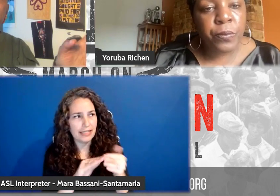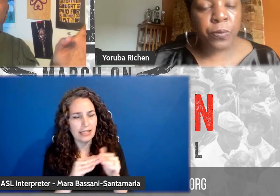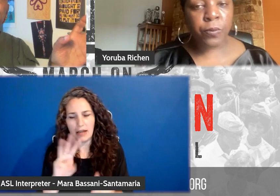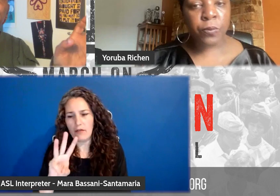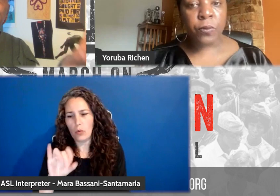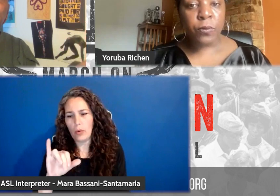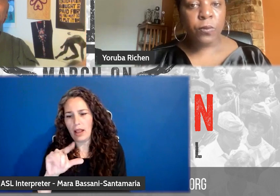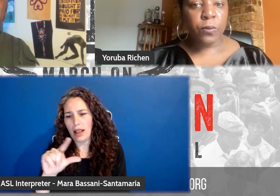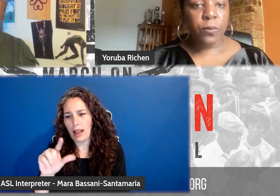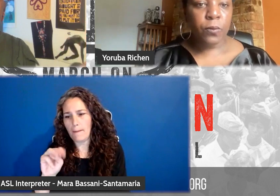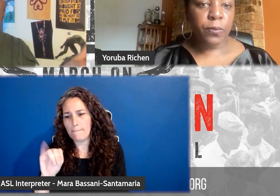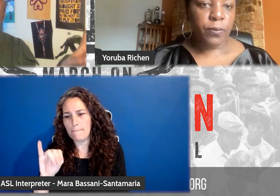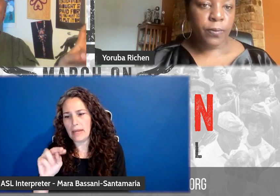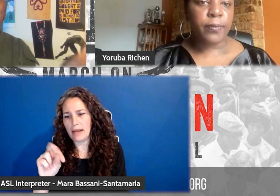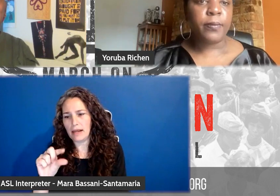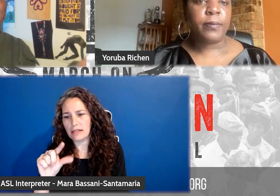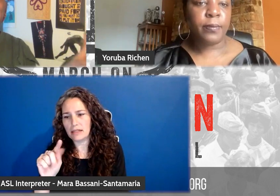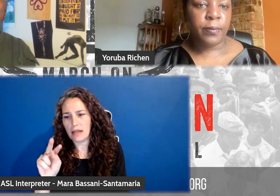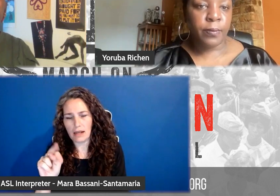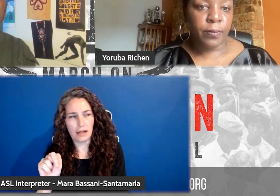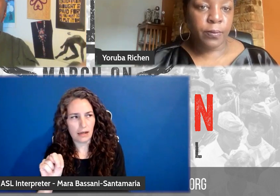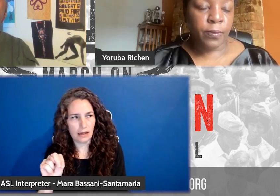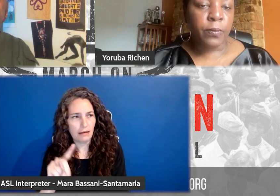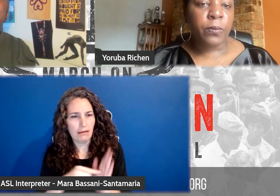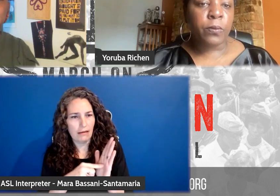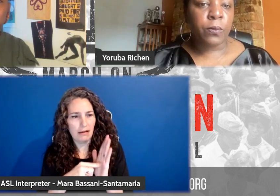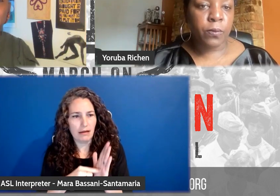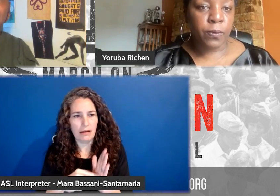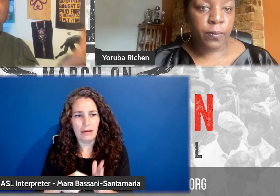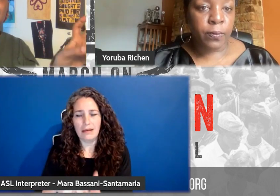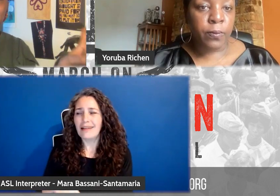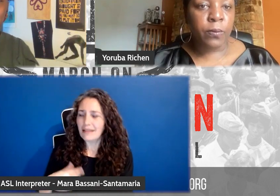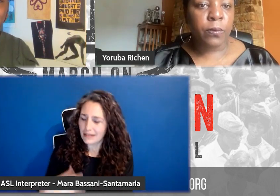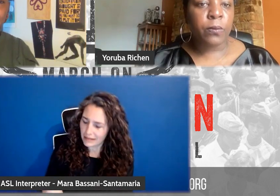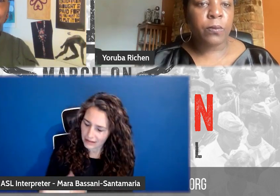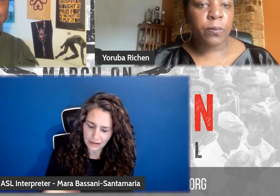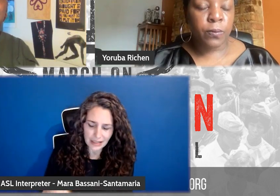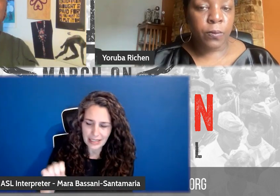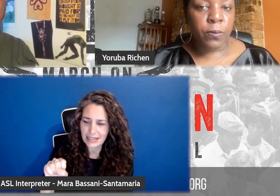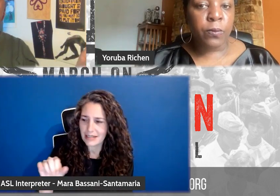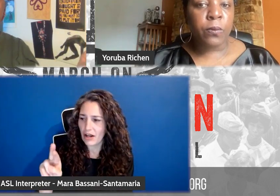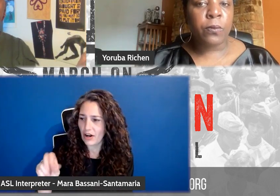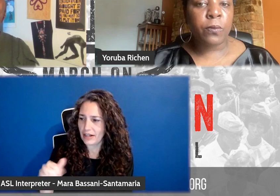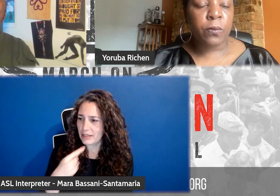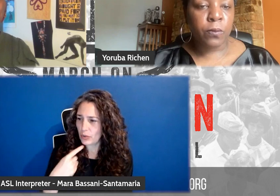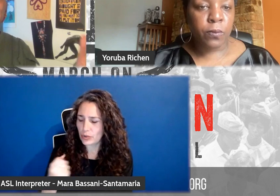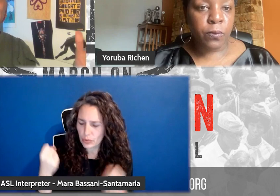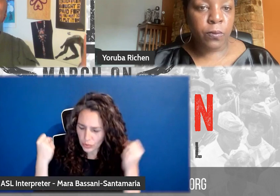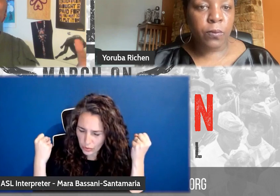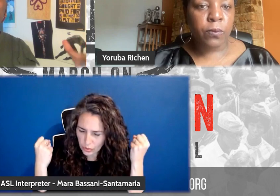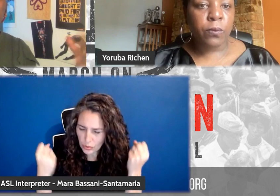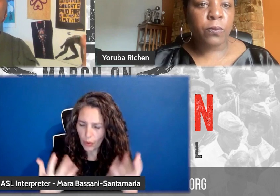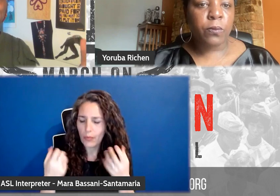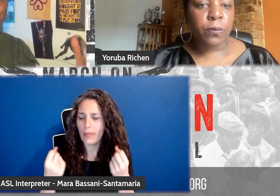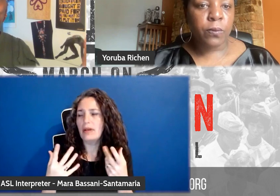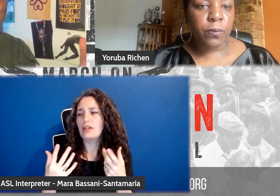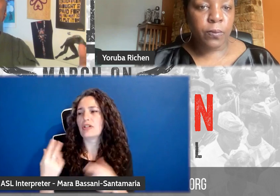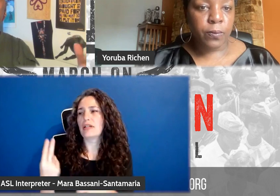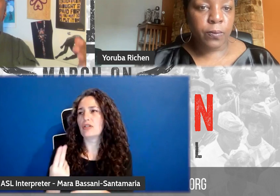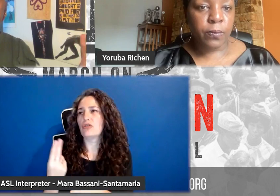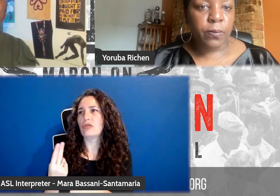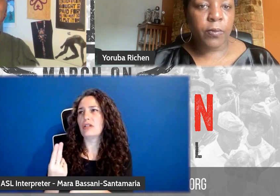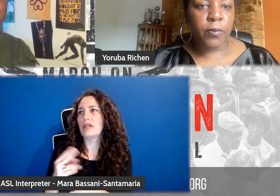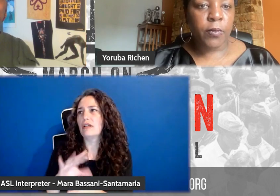is so much in the history of African Americans in this country that is ripe